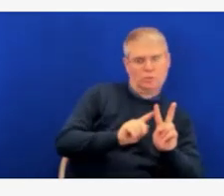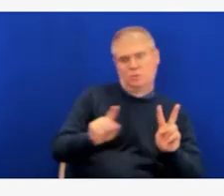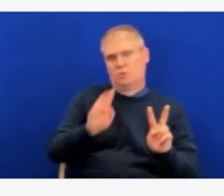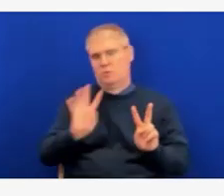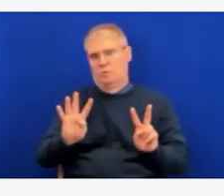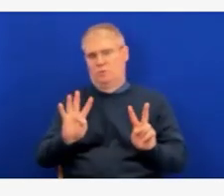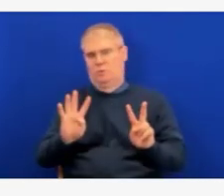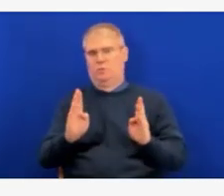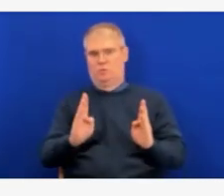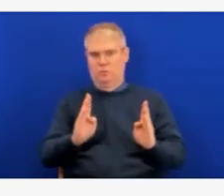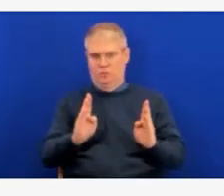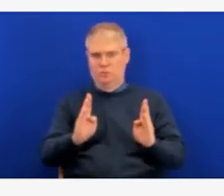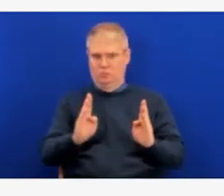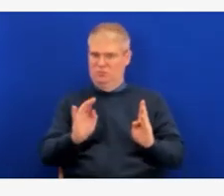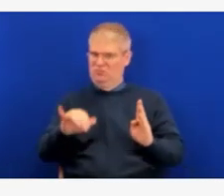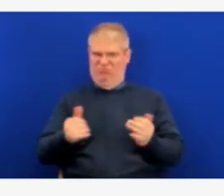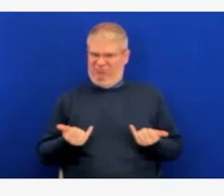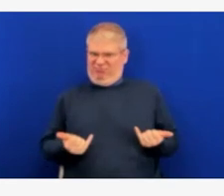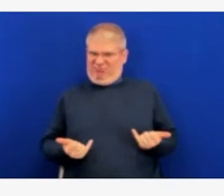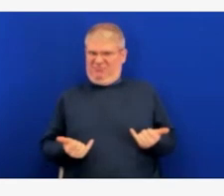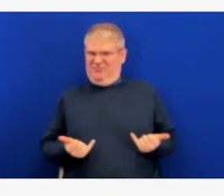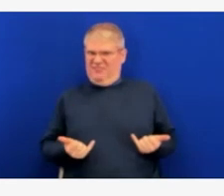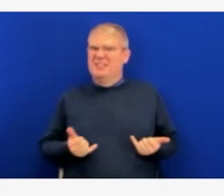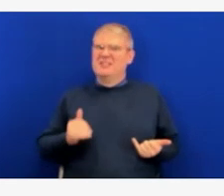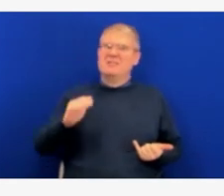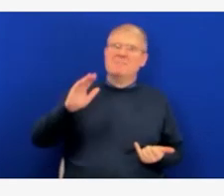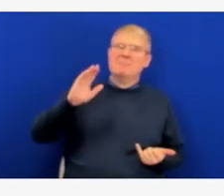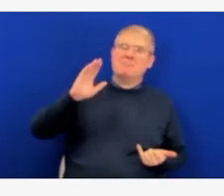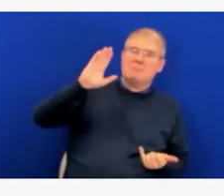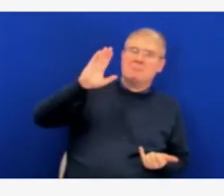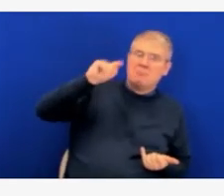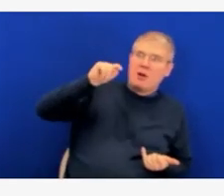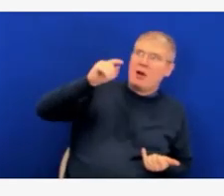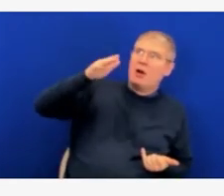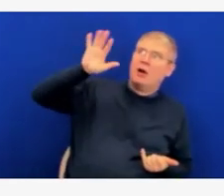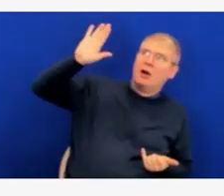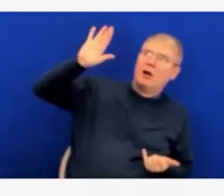for actual authorization in those younger age groups.